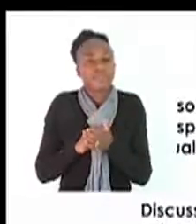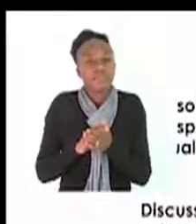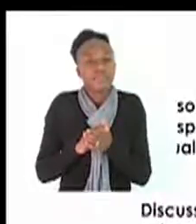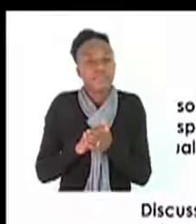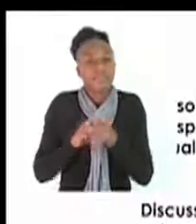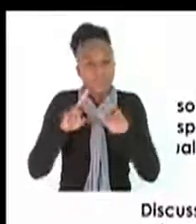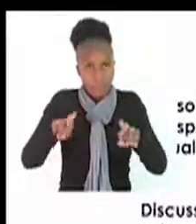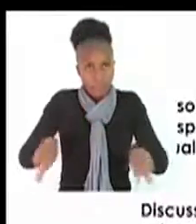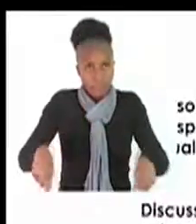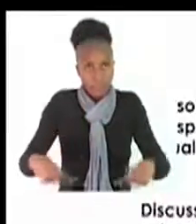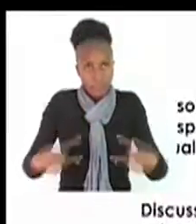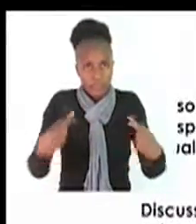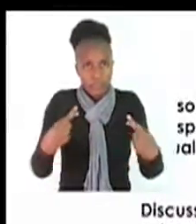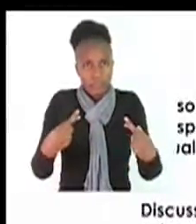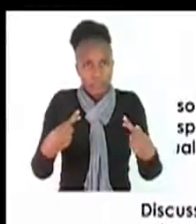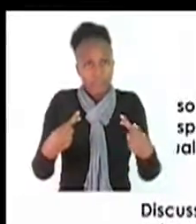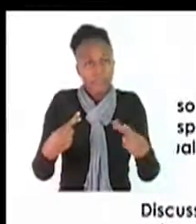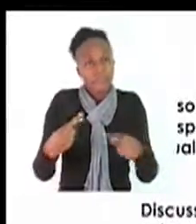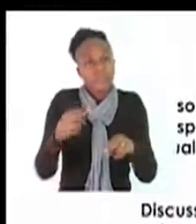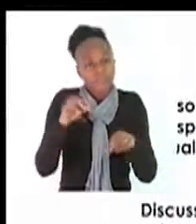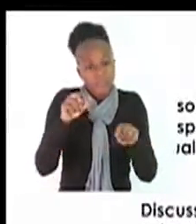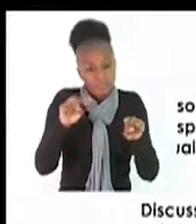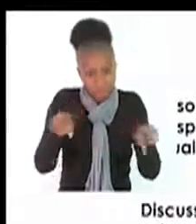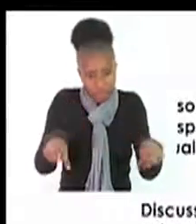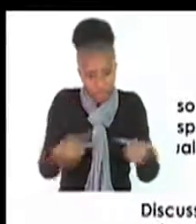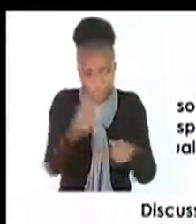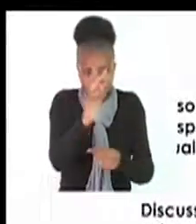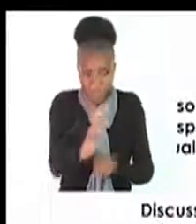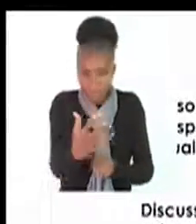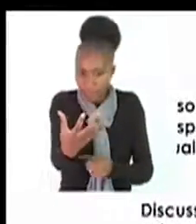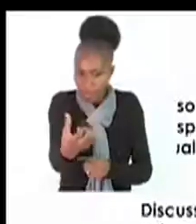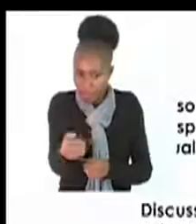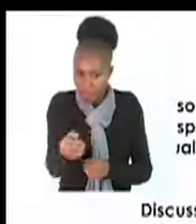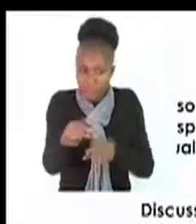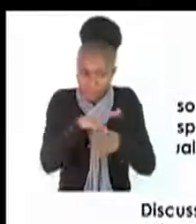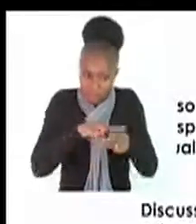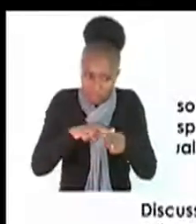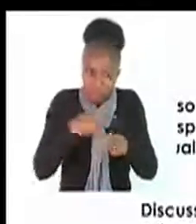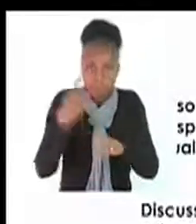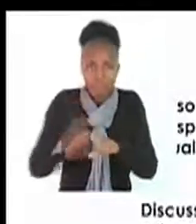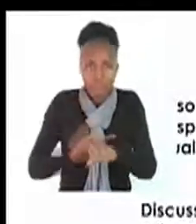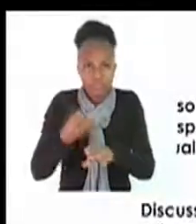Resources. These are useful possession of a person.